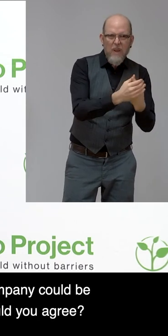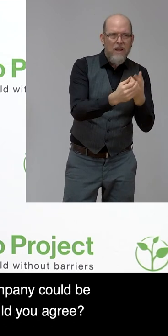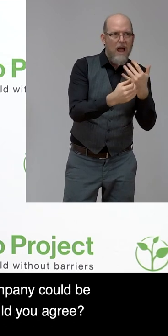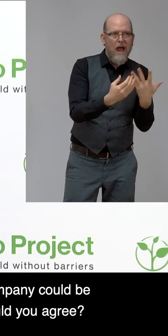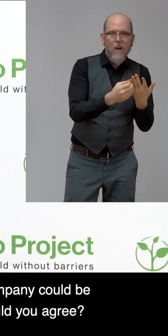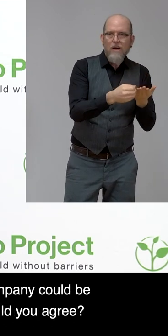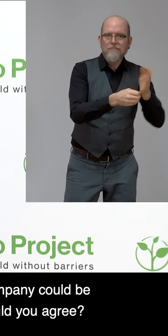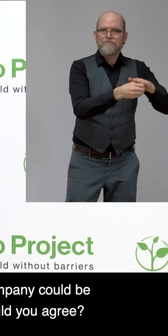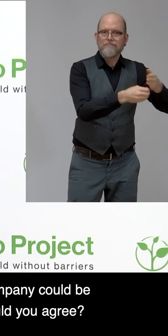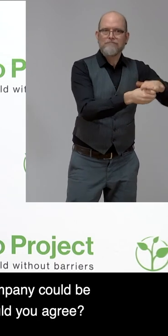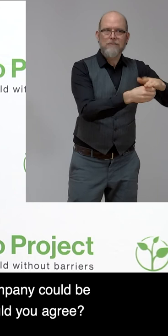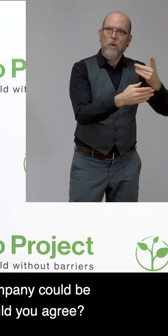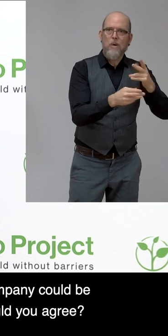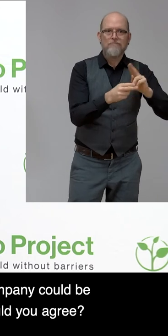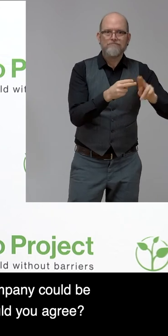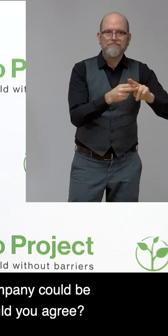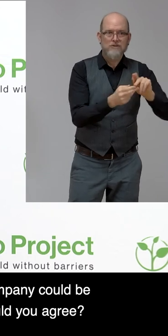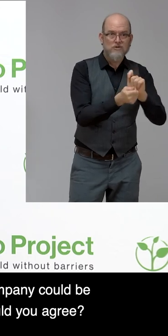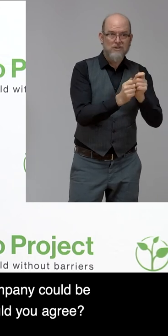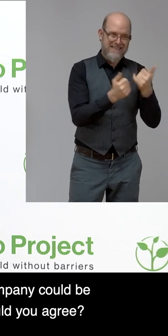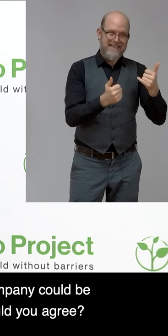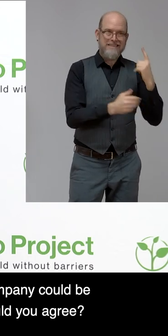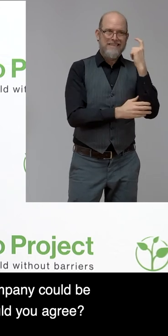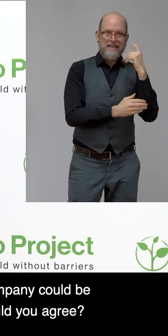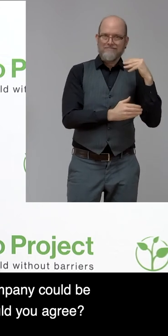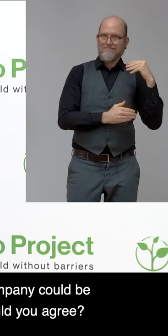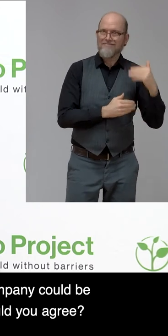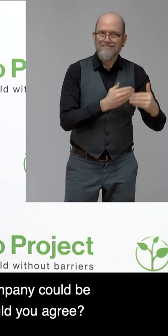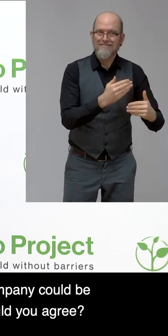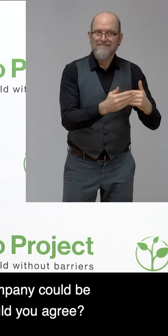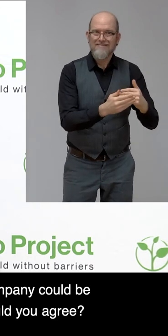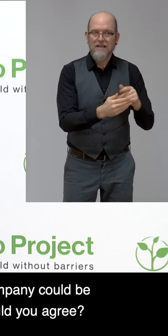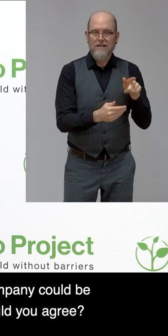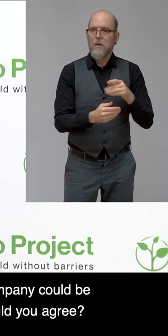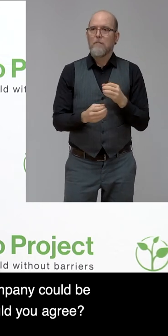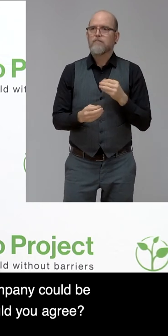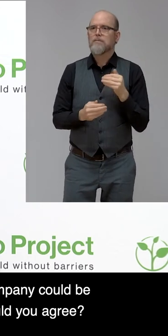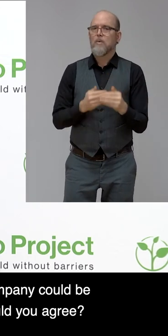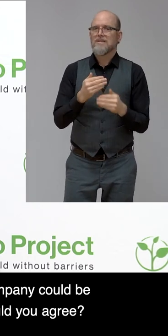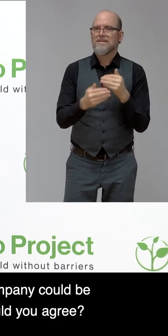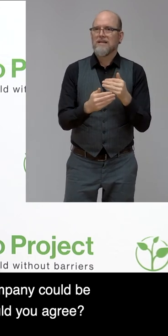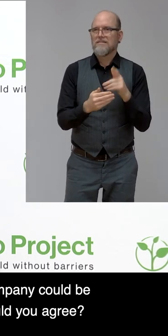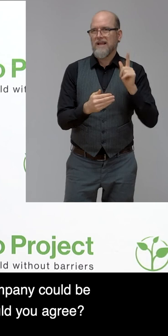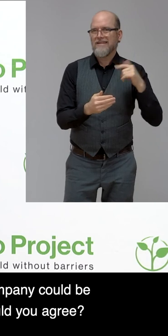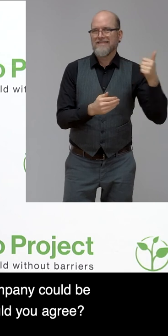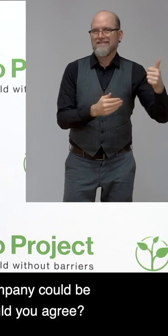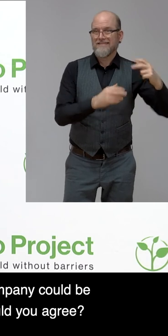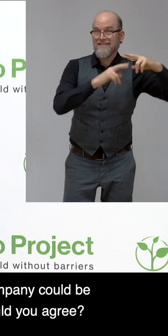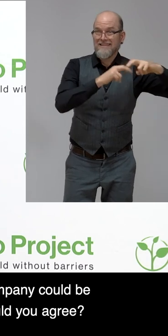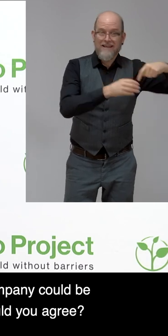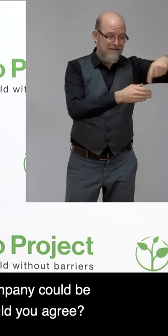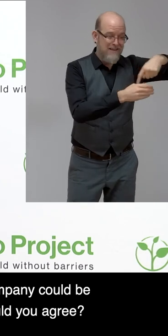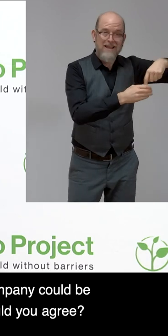out directly where to start. so this could be this process of doing this research within the company could be an excellent